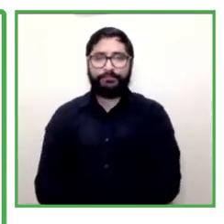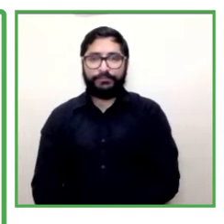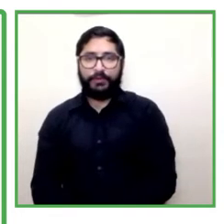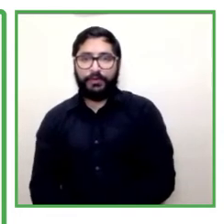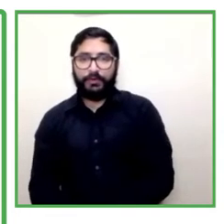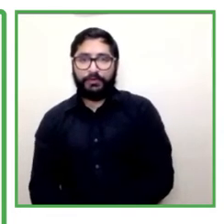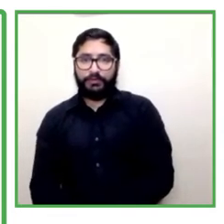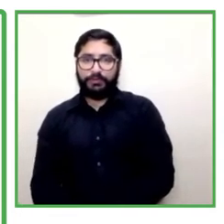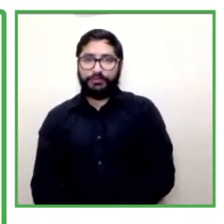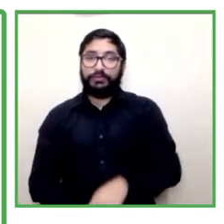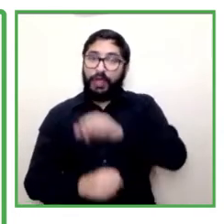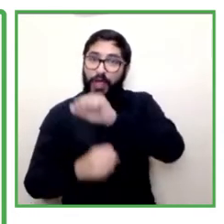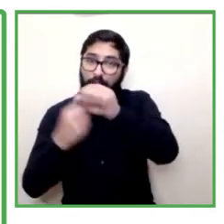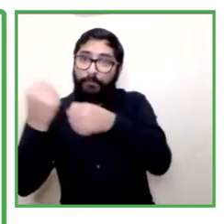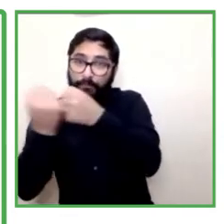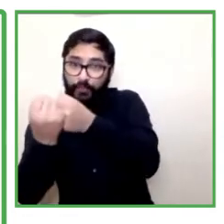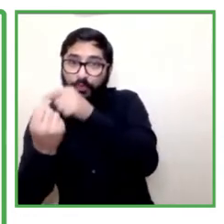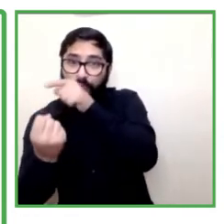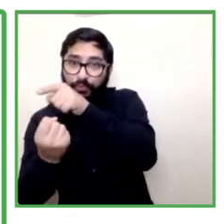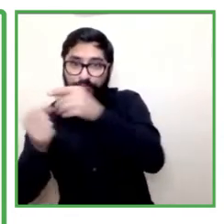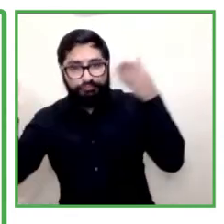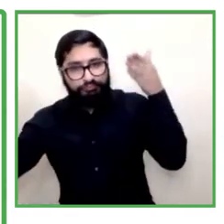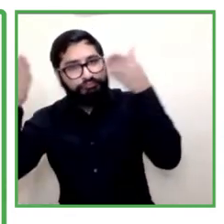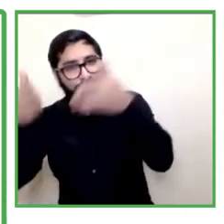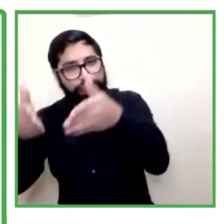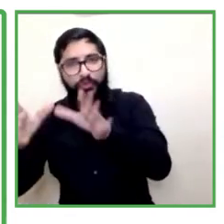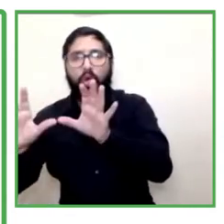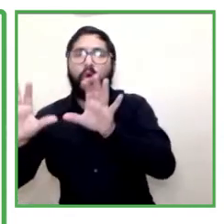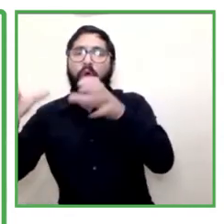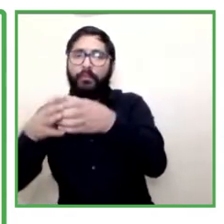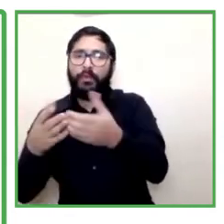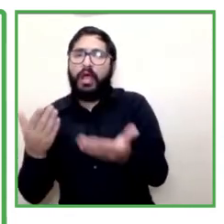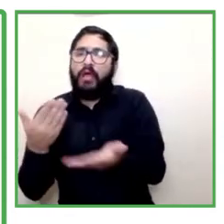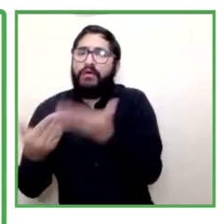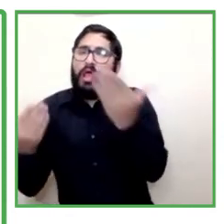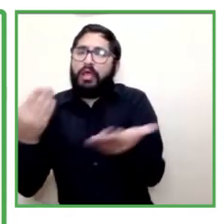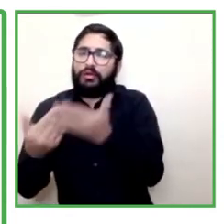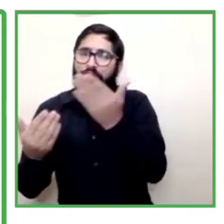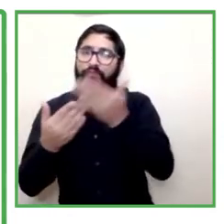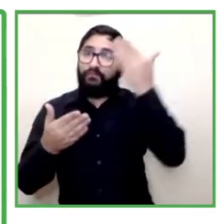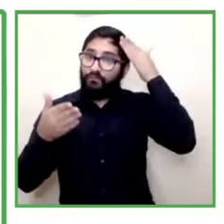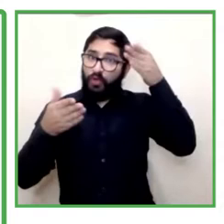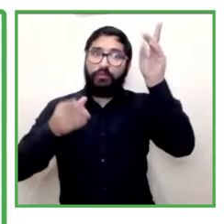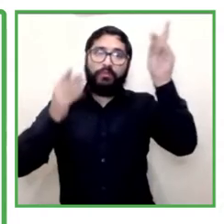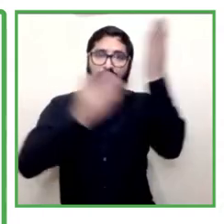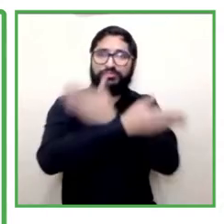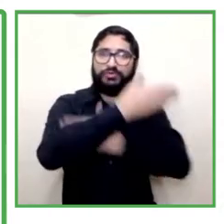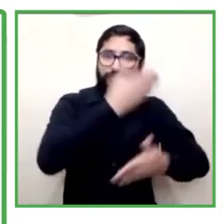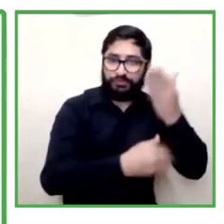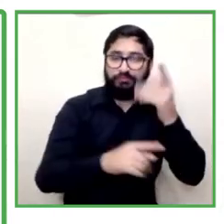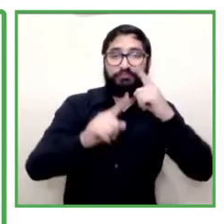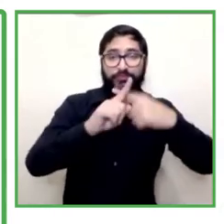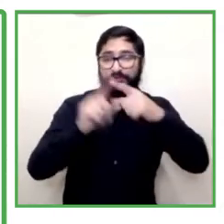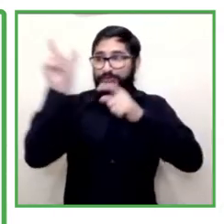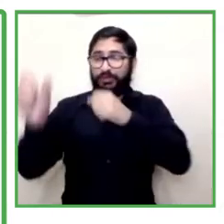and the training provided by big councils provide help for using this